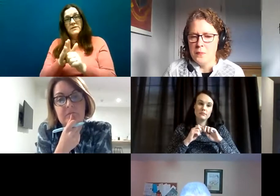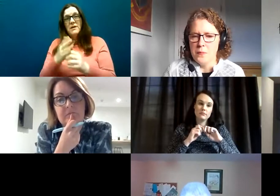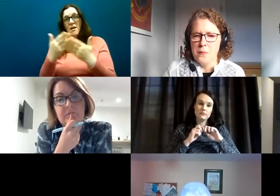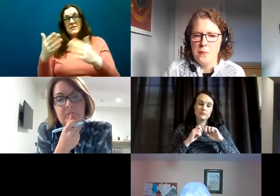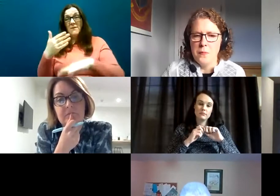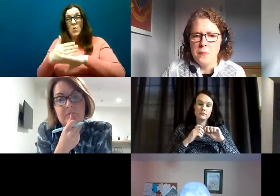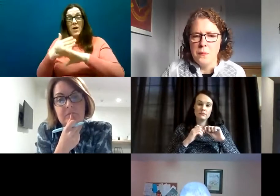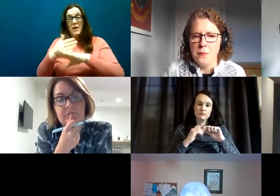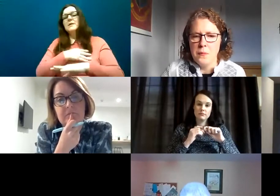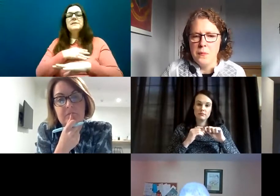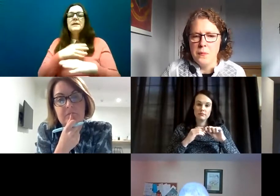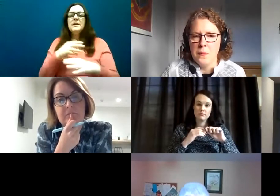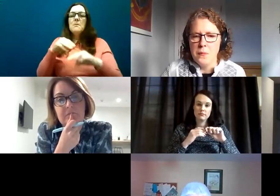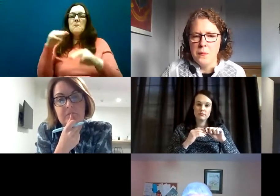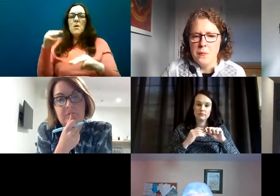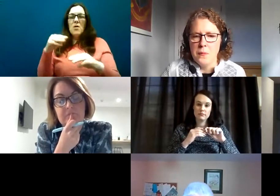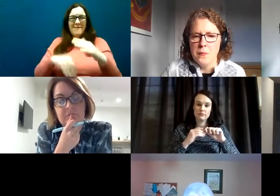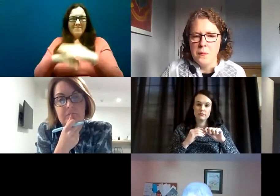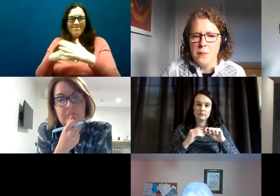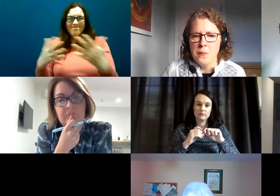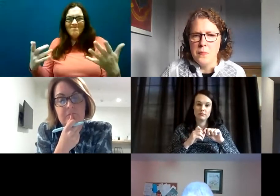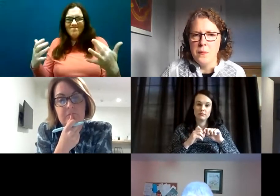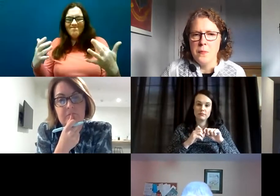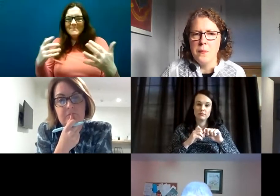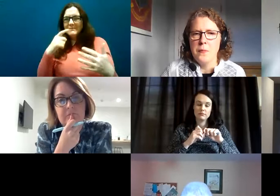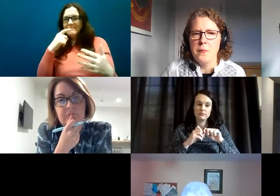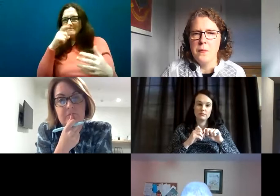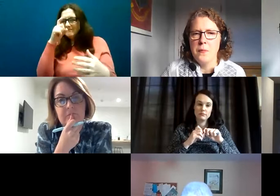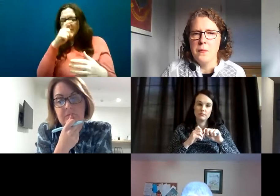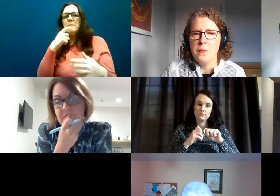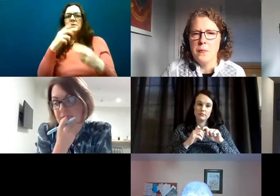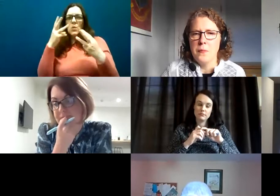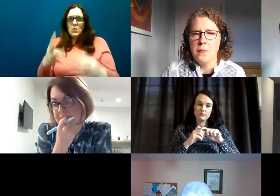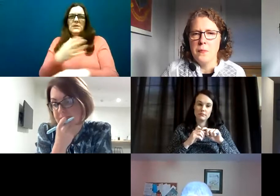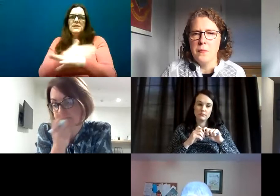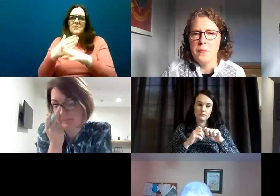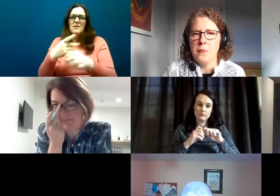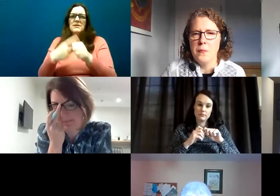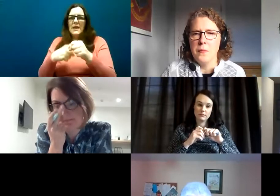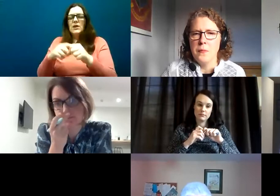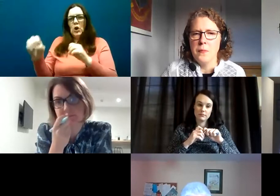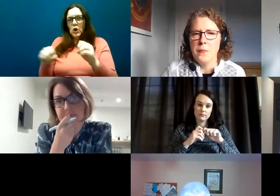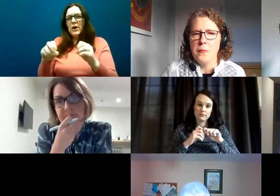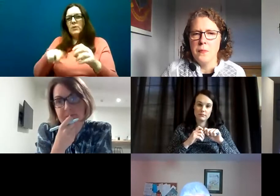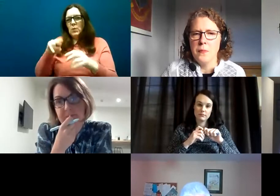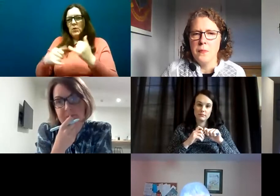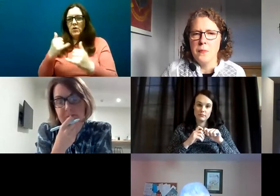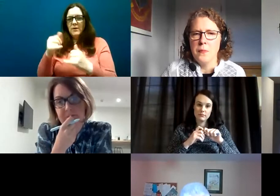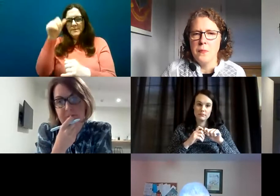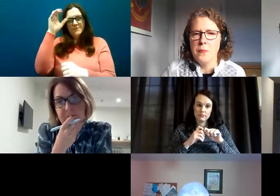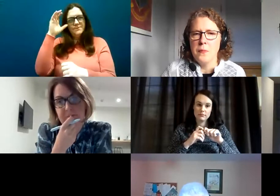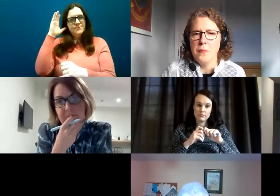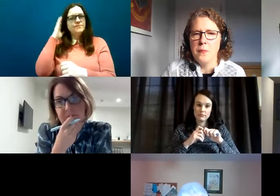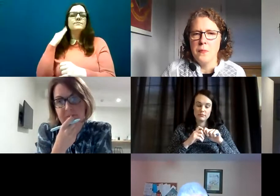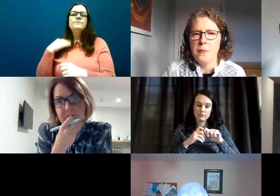been limited but we will be kick-starting it again early in the new year so I think there are